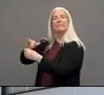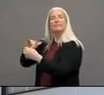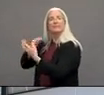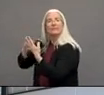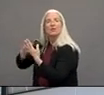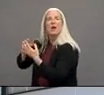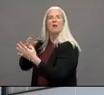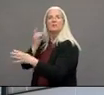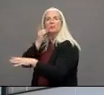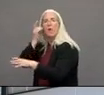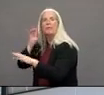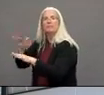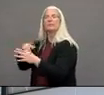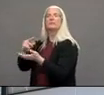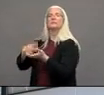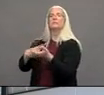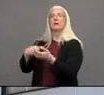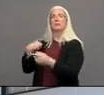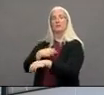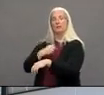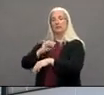-through specimen collecting